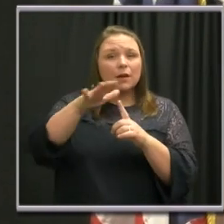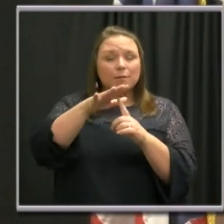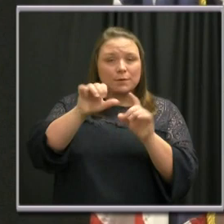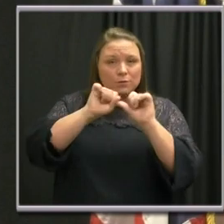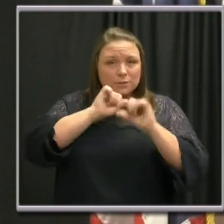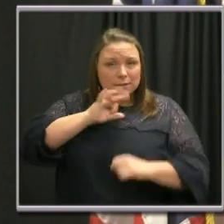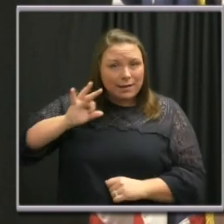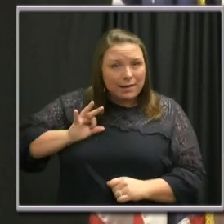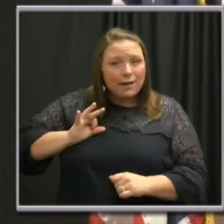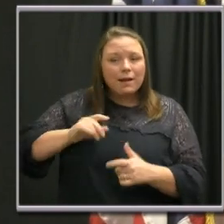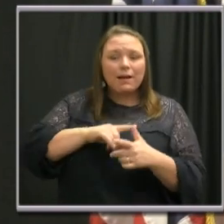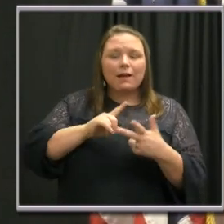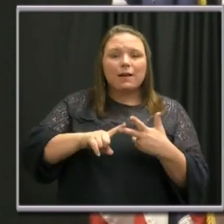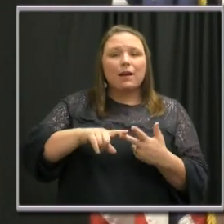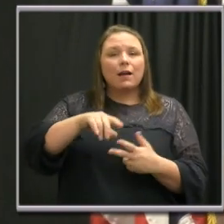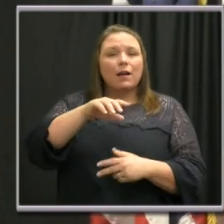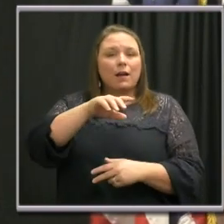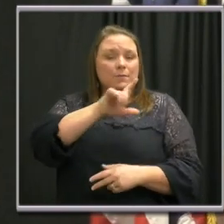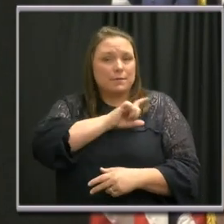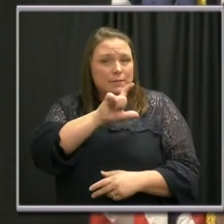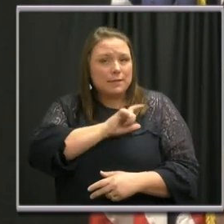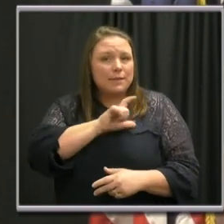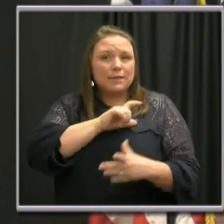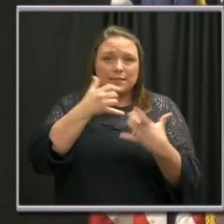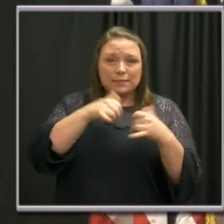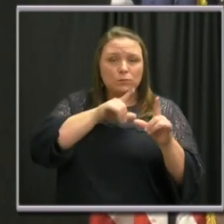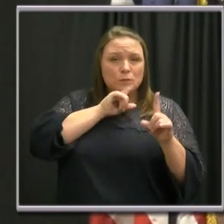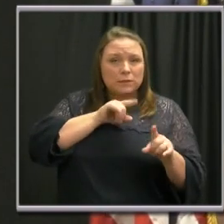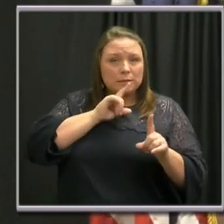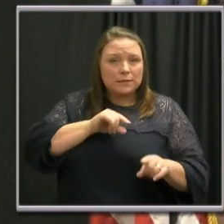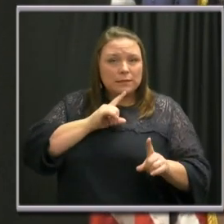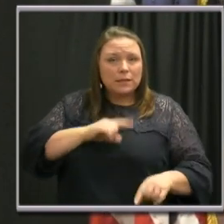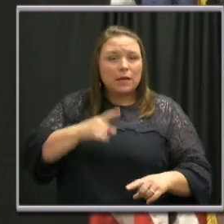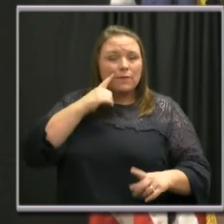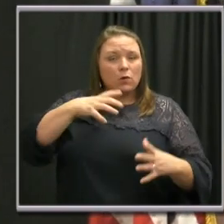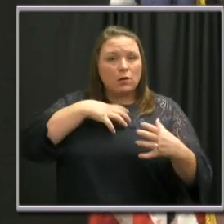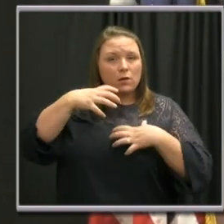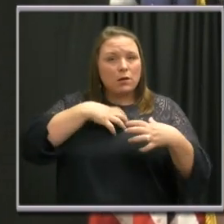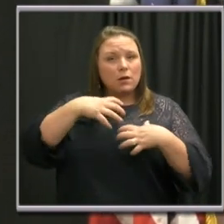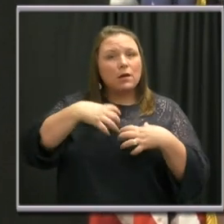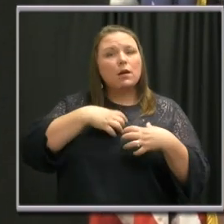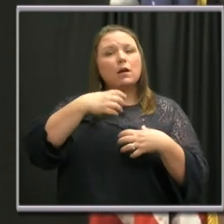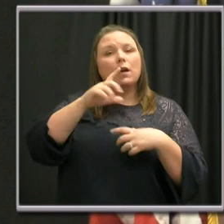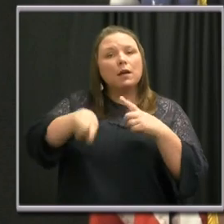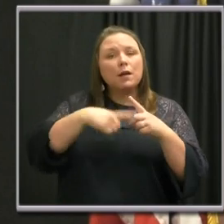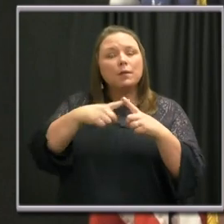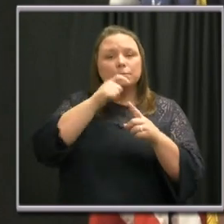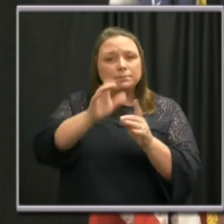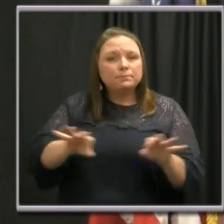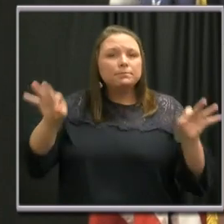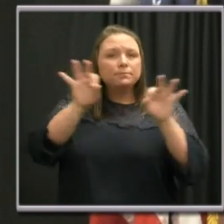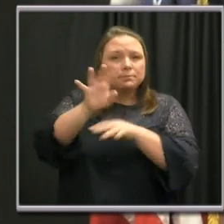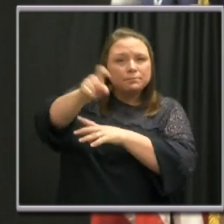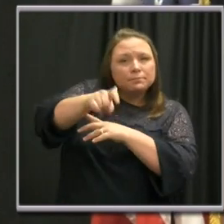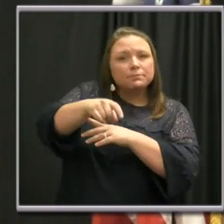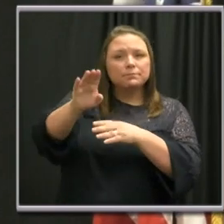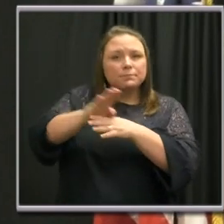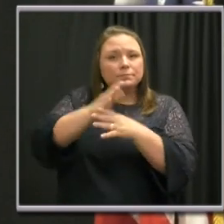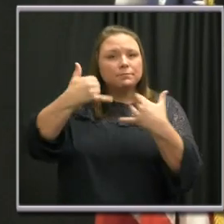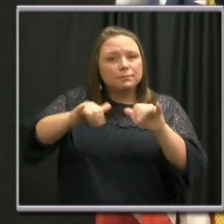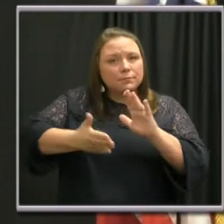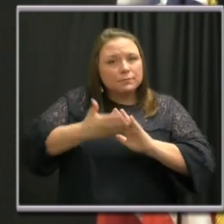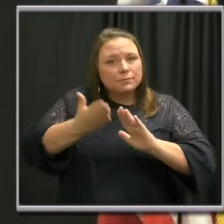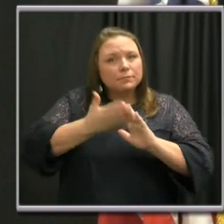Metro police officers are continuing to respond to complaints of nonessential businesses continuing to operate.